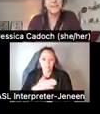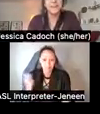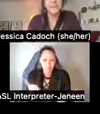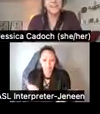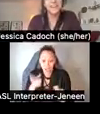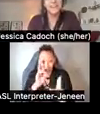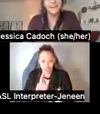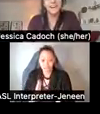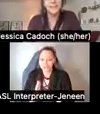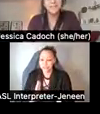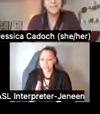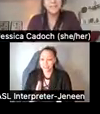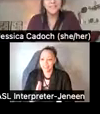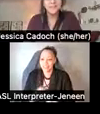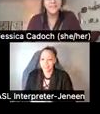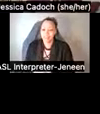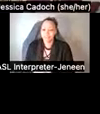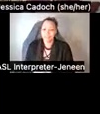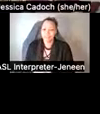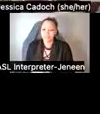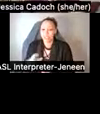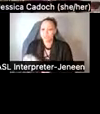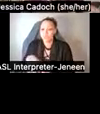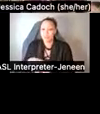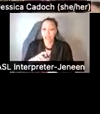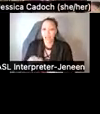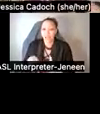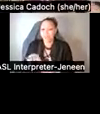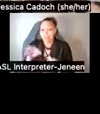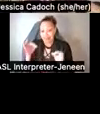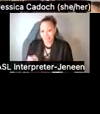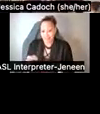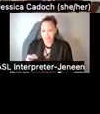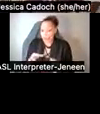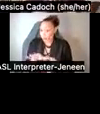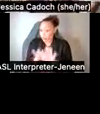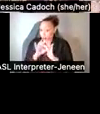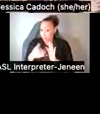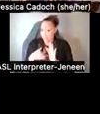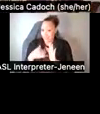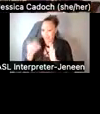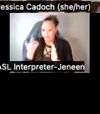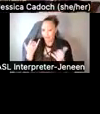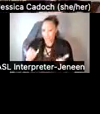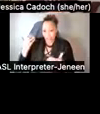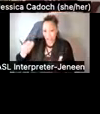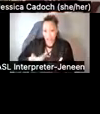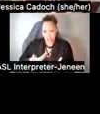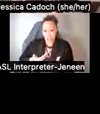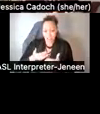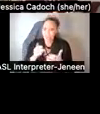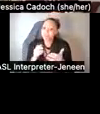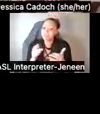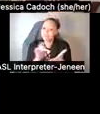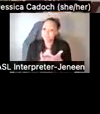honored that you have chosen me to give this in-depth introduction on psychedelics for